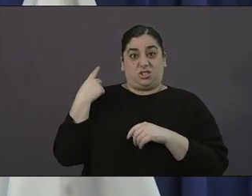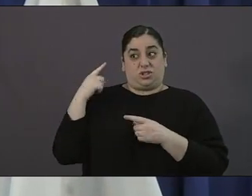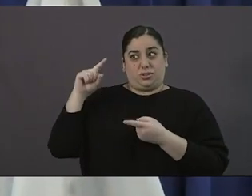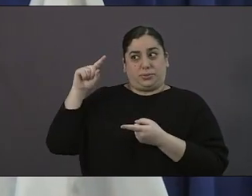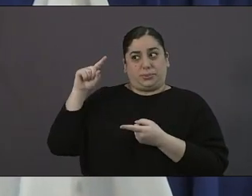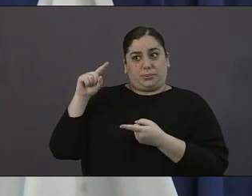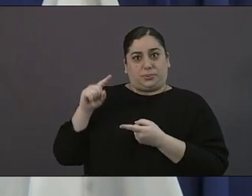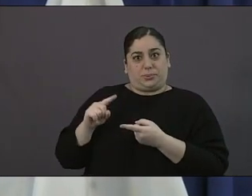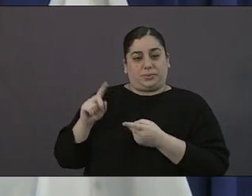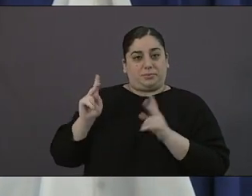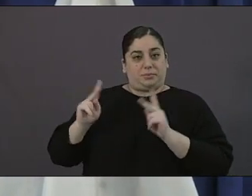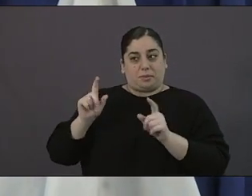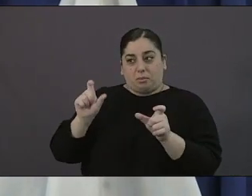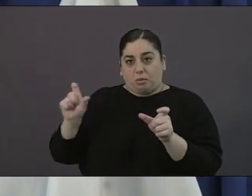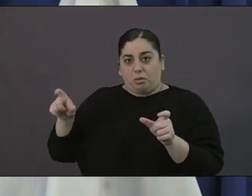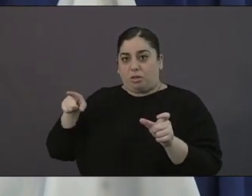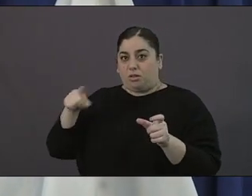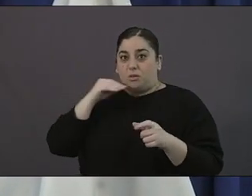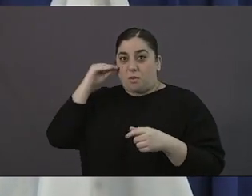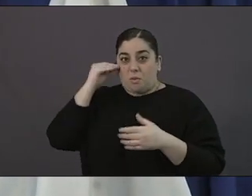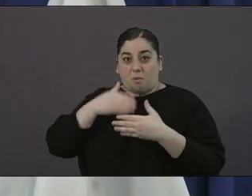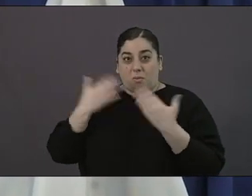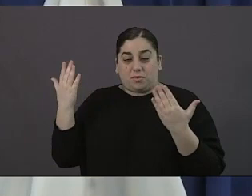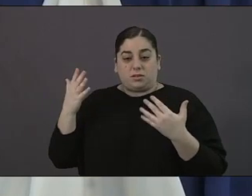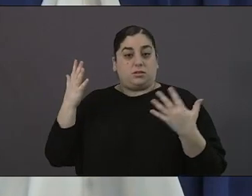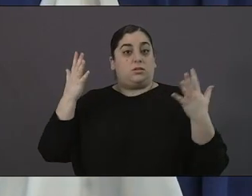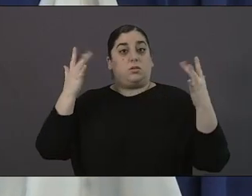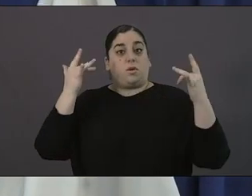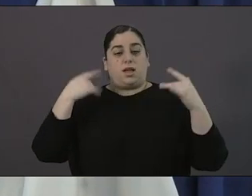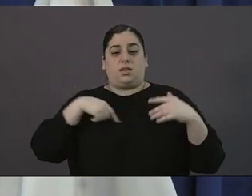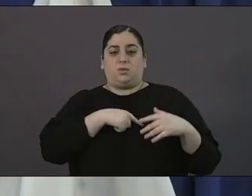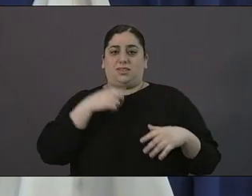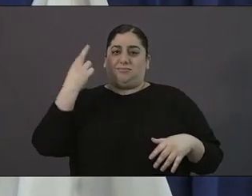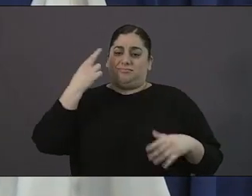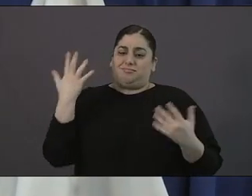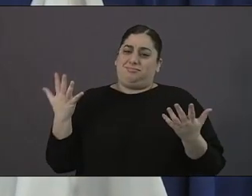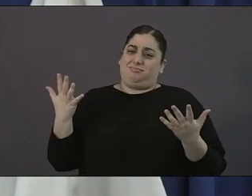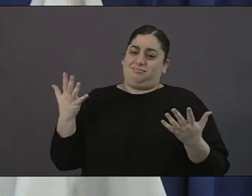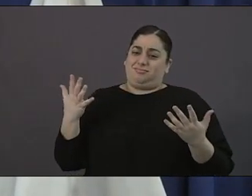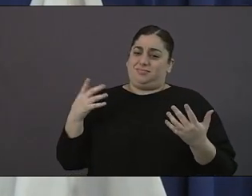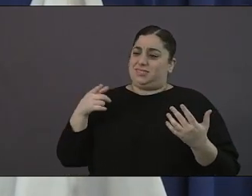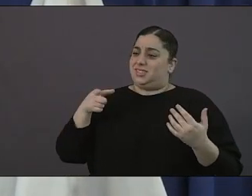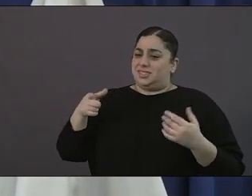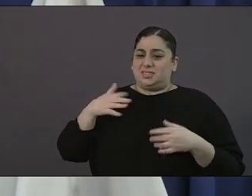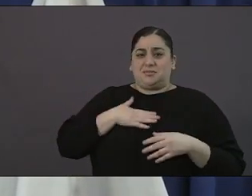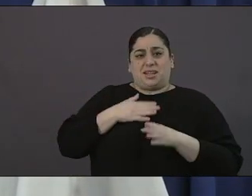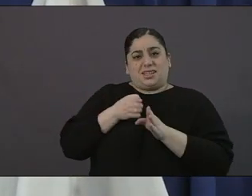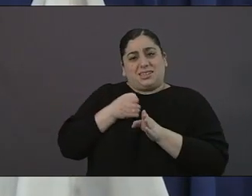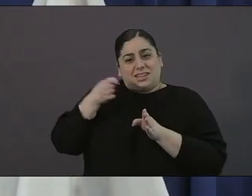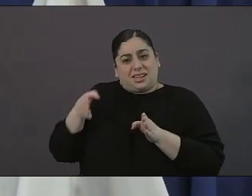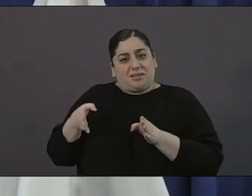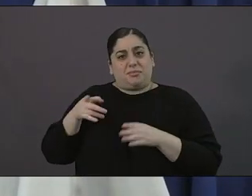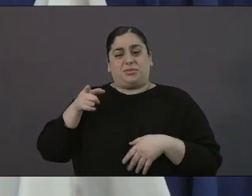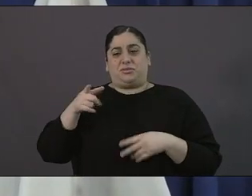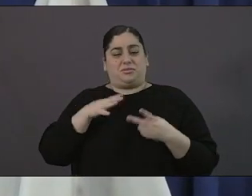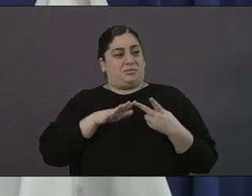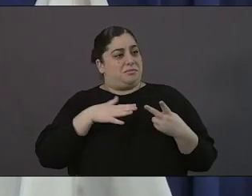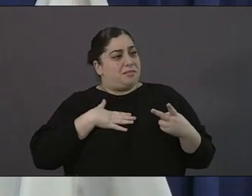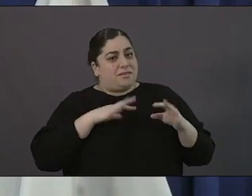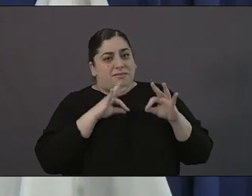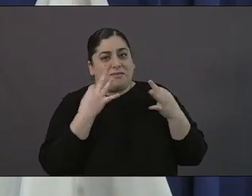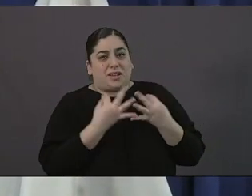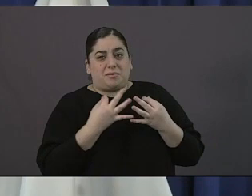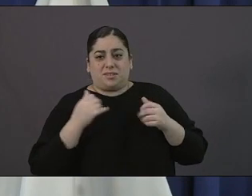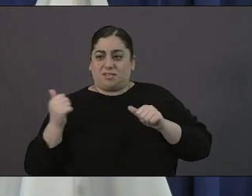our neighbors these are our families these are people that need help and so to provide these services in the coordinated fashion that you're doing